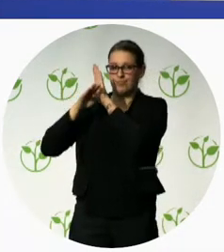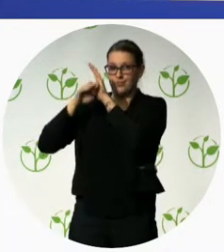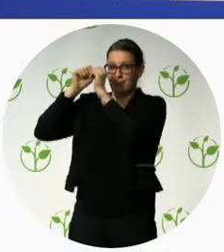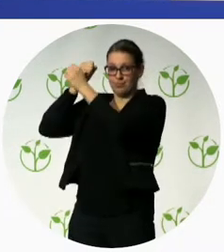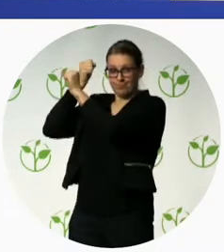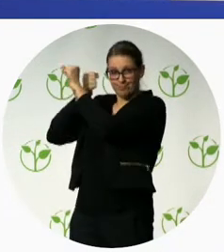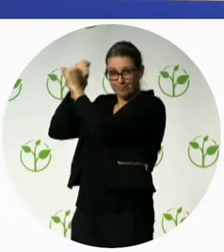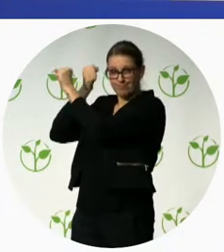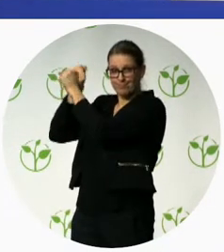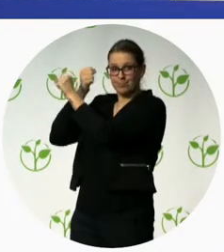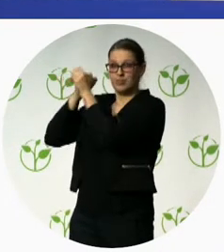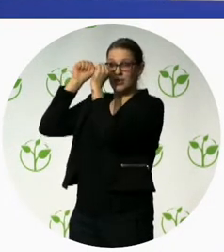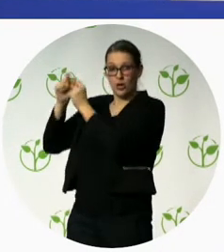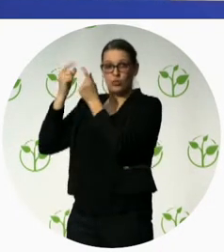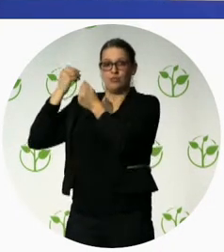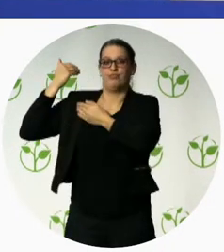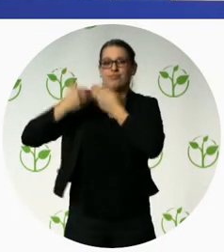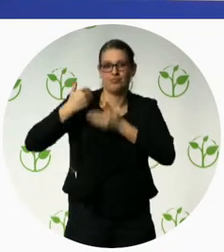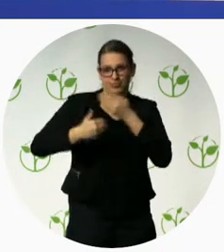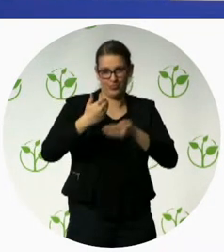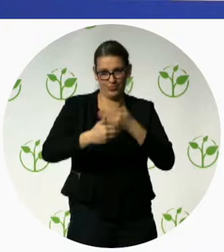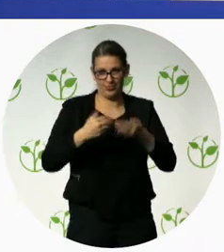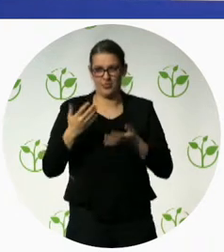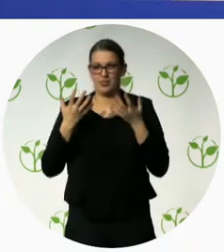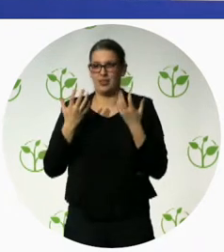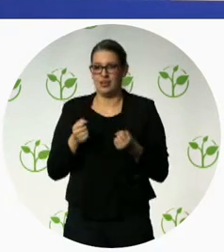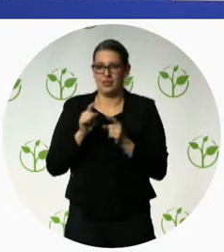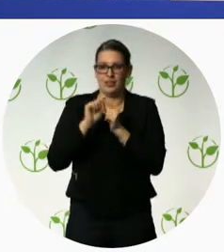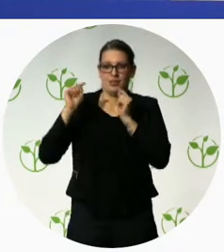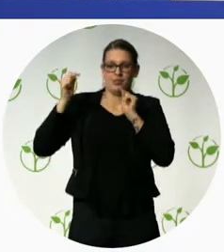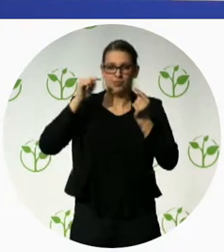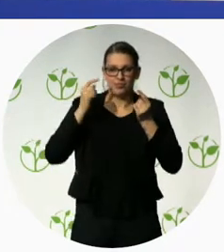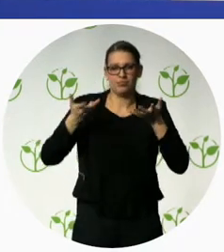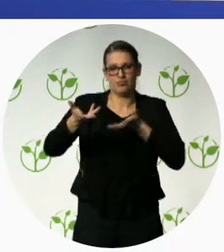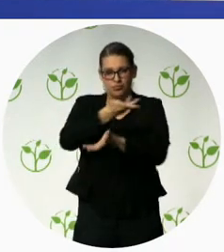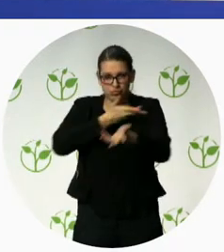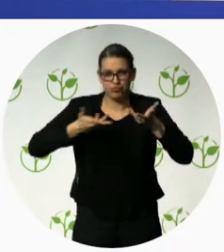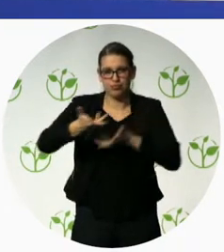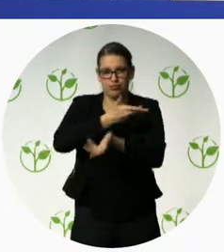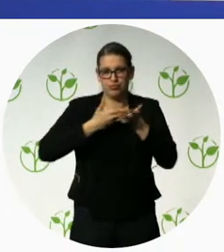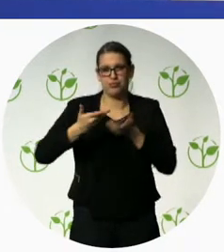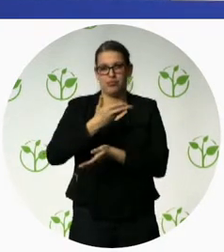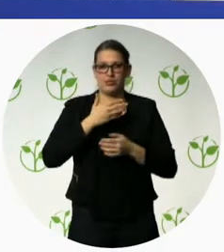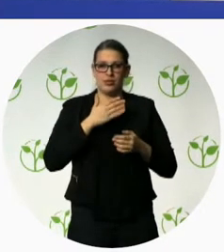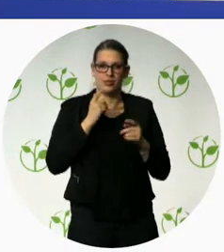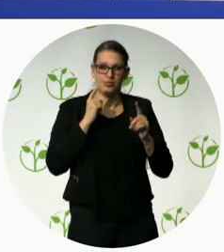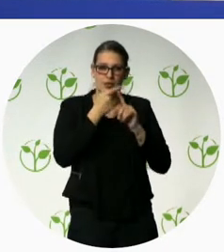facilitate but the essential role must be given to the disabled persons organization that